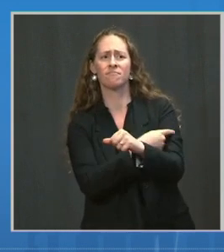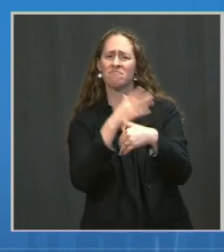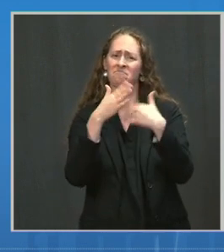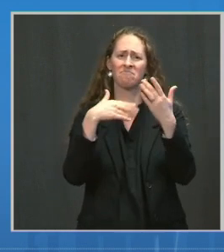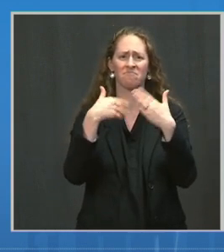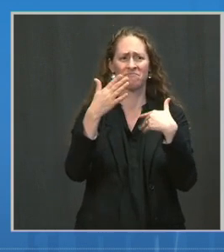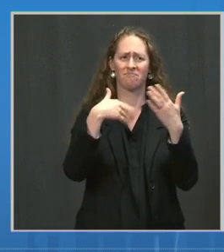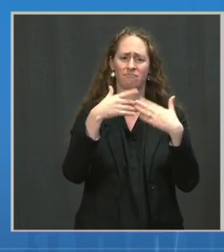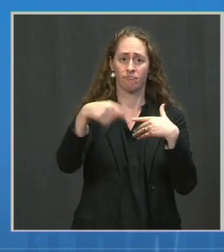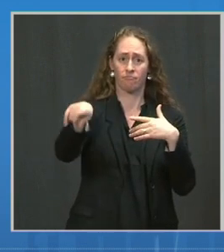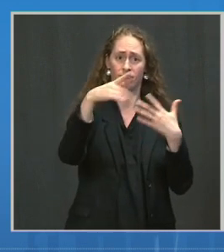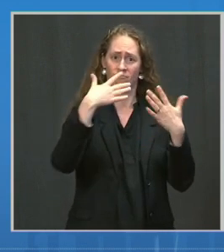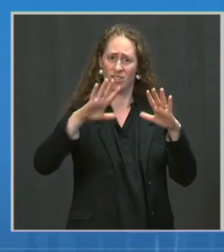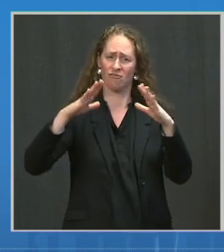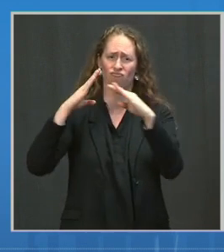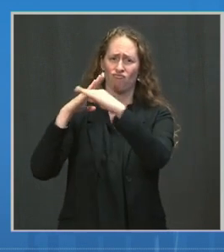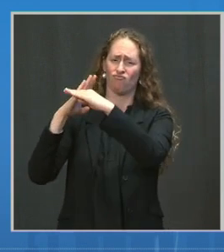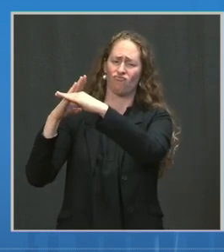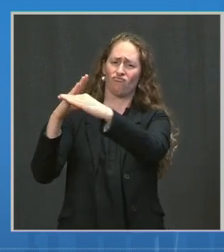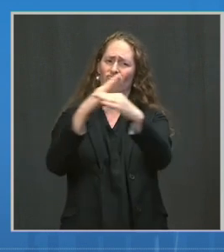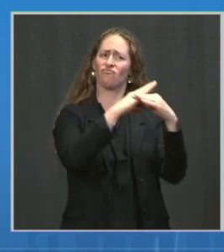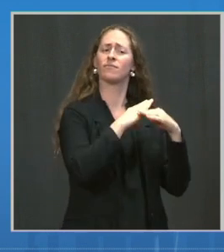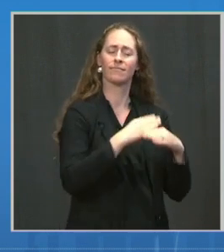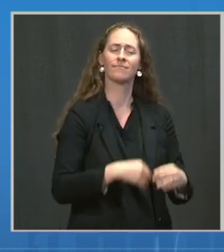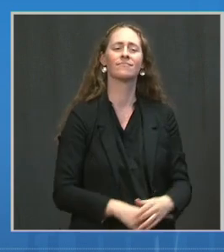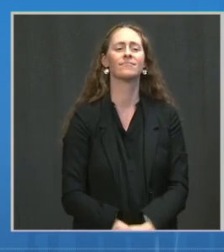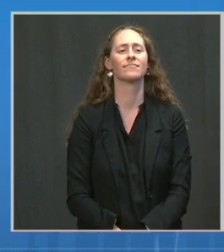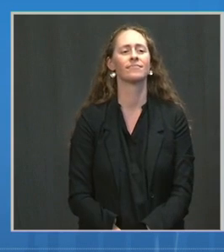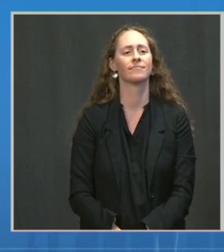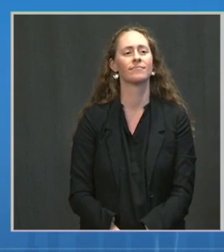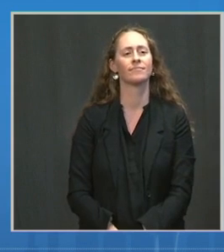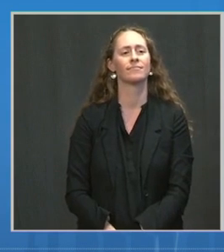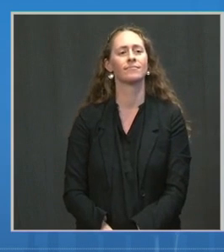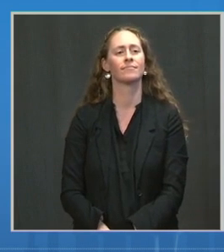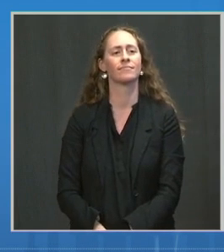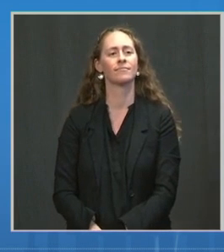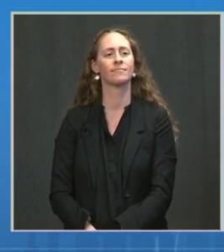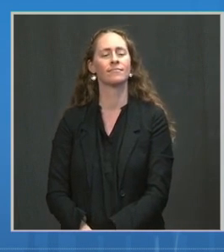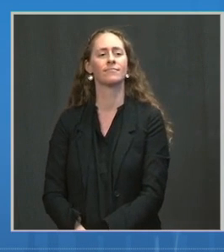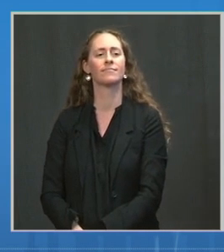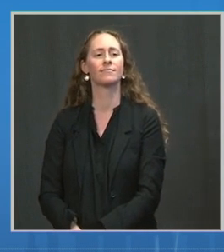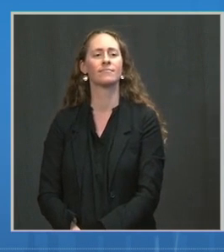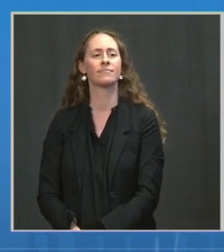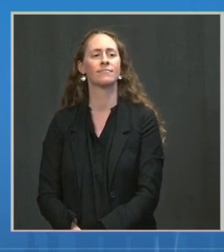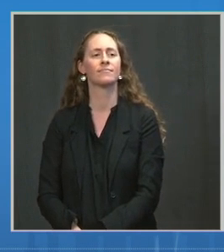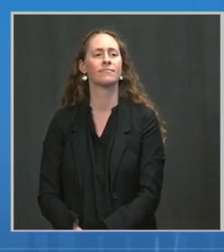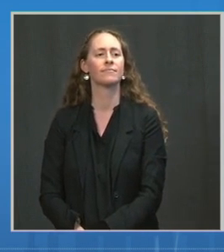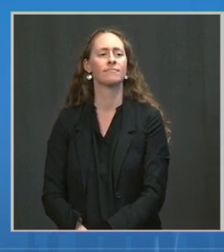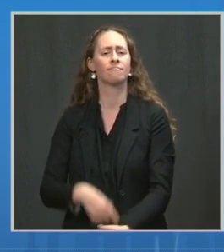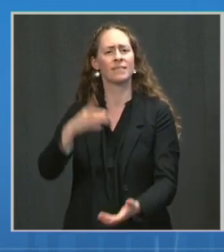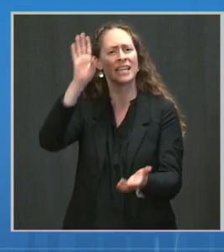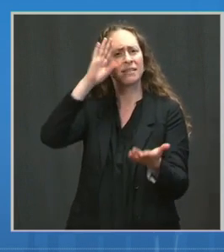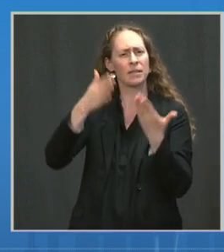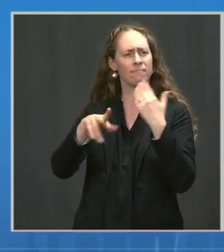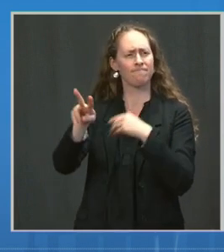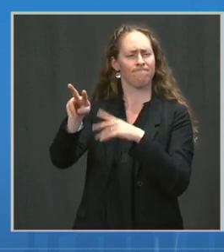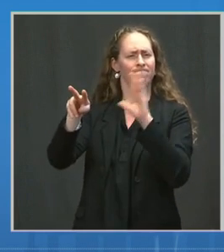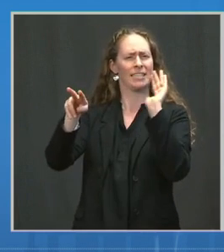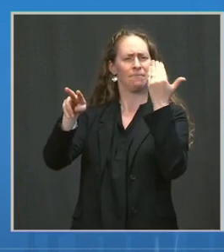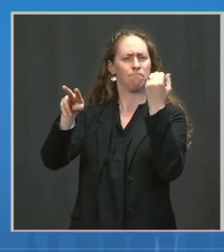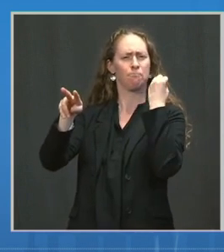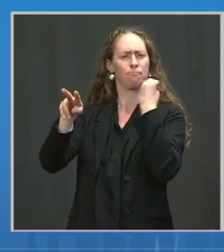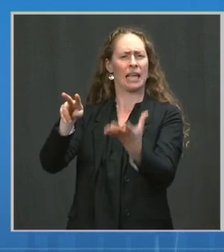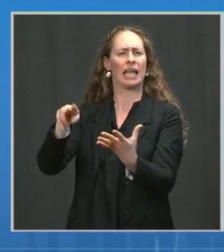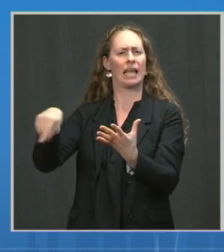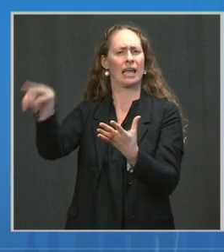the absolute number of breakthrough infections might appear high. That's not the critical